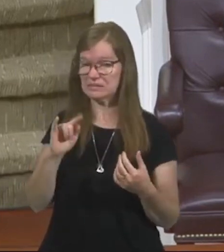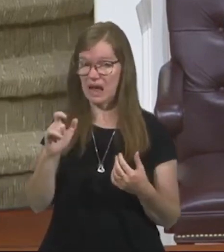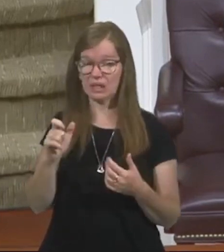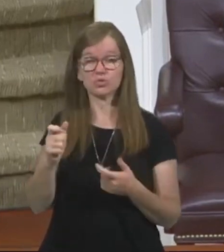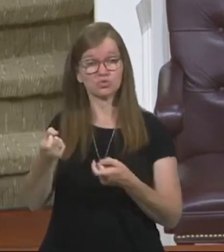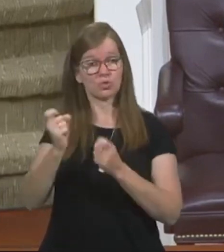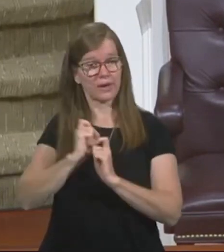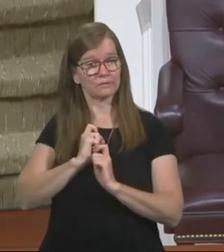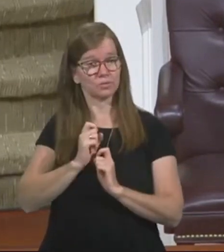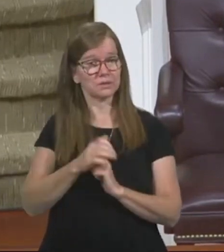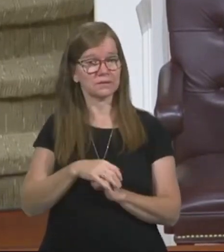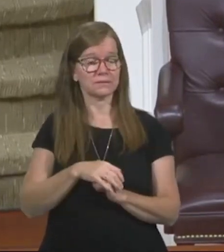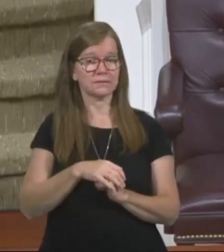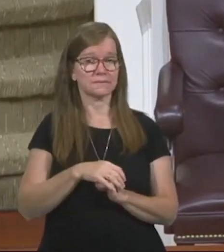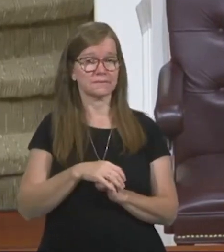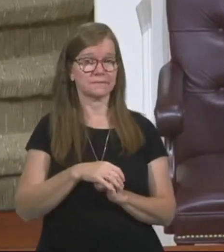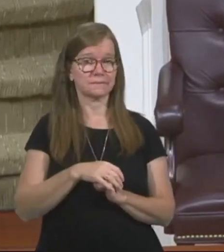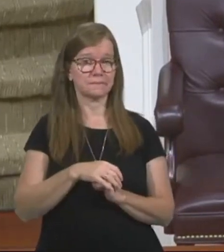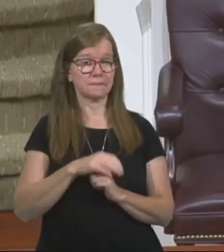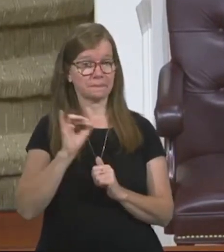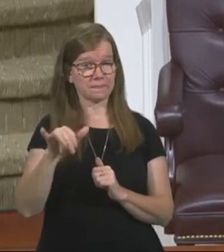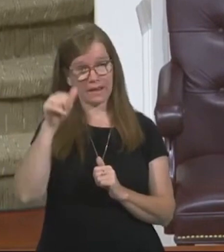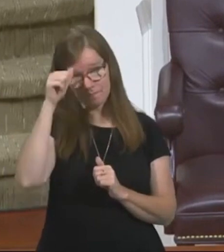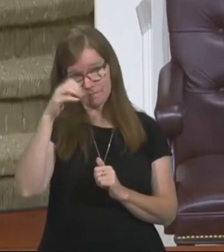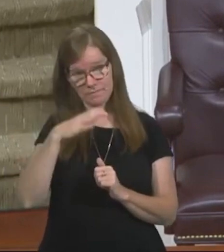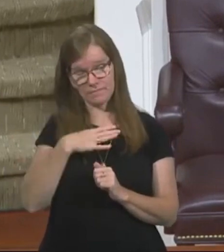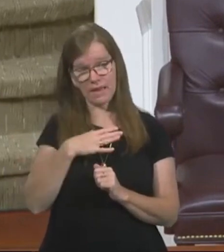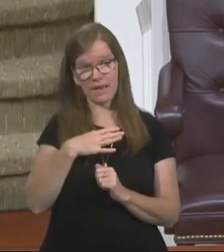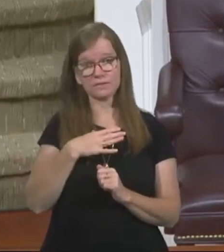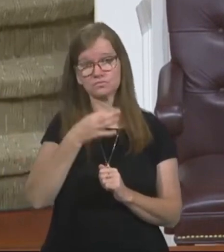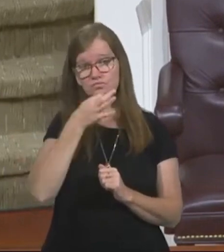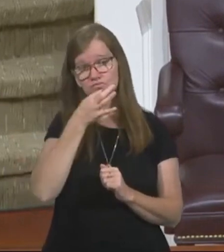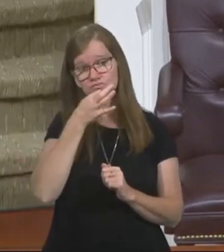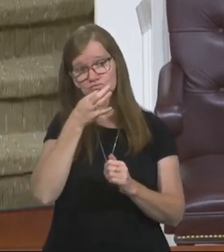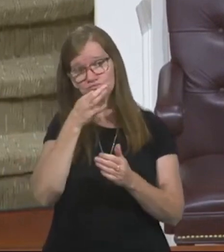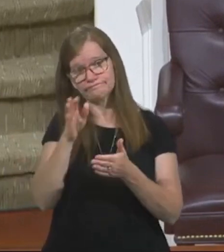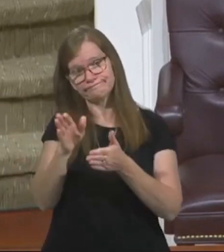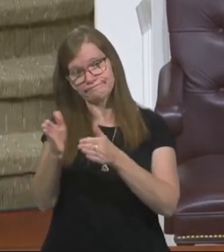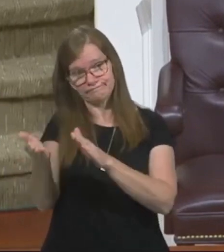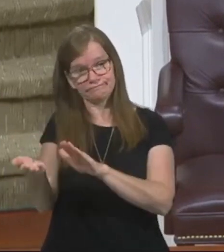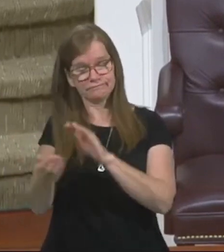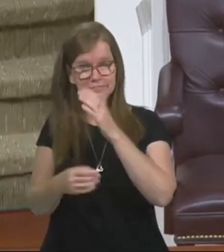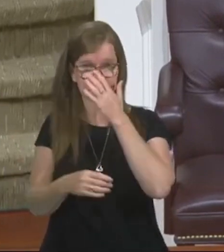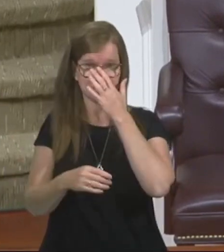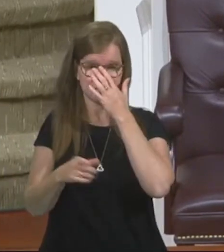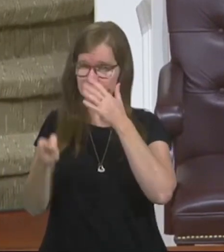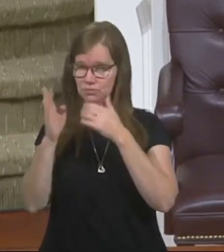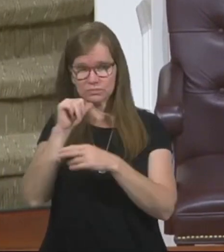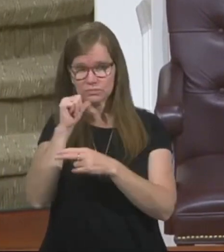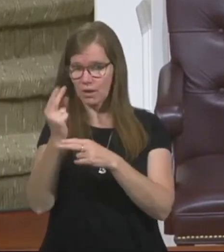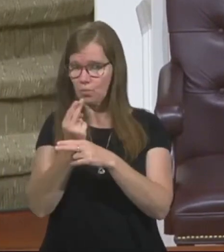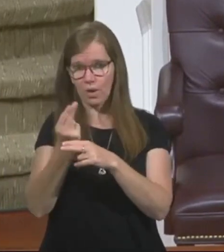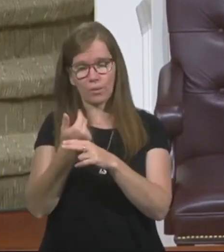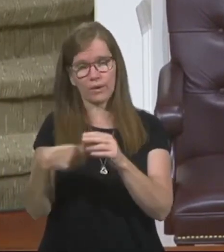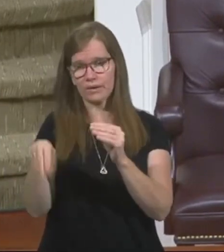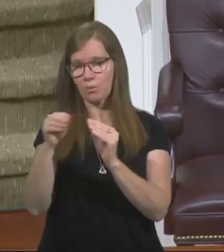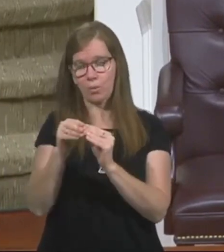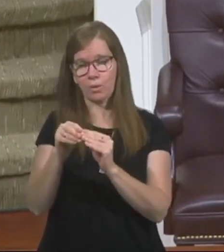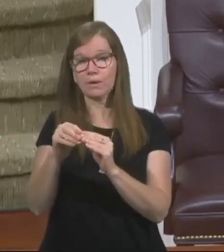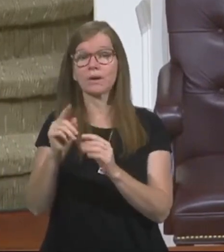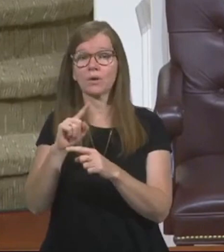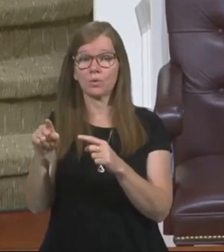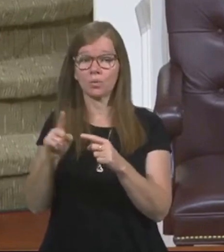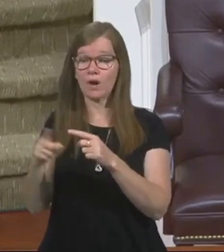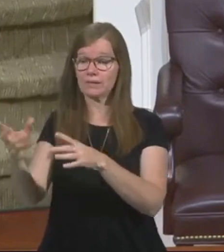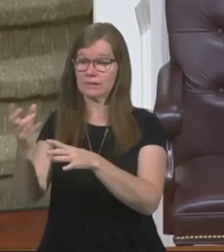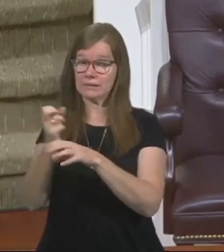he gave them to me. That man is on the precipice of eternity. He's not going to wear those shirts anymore. And when he